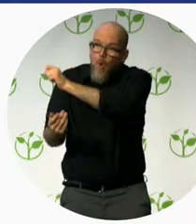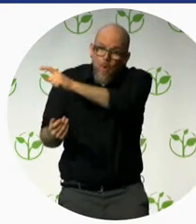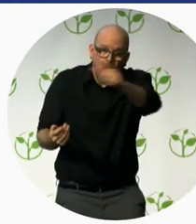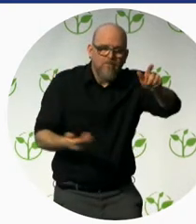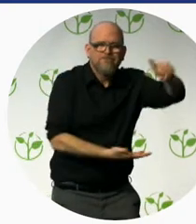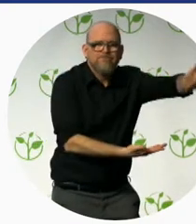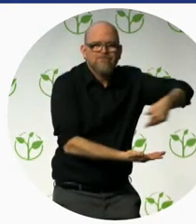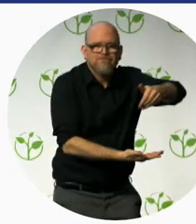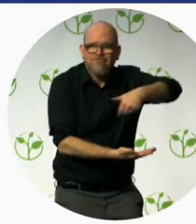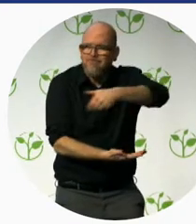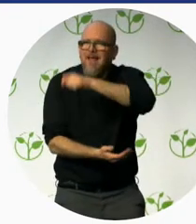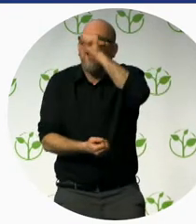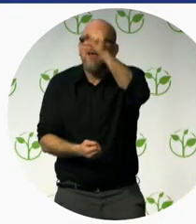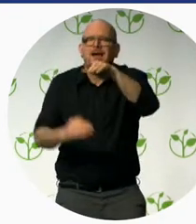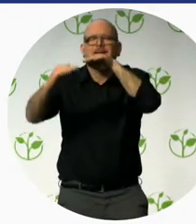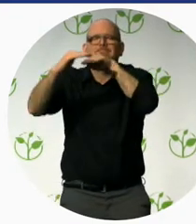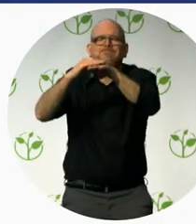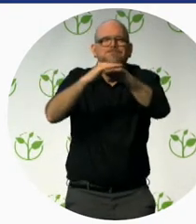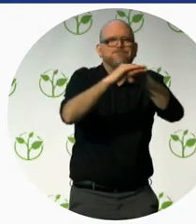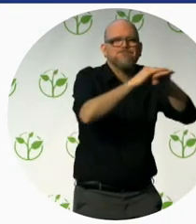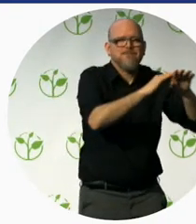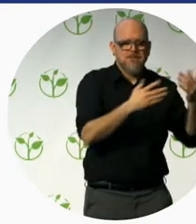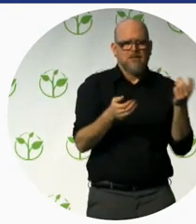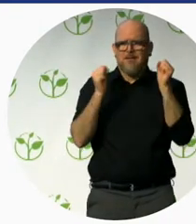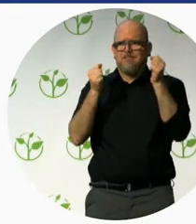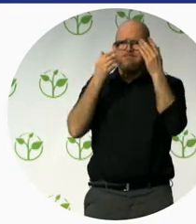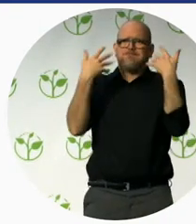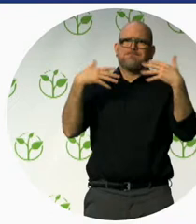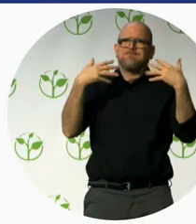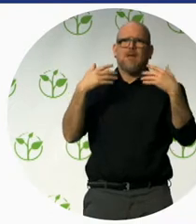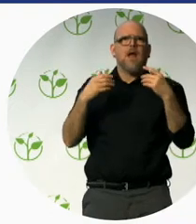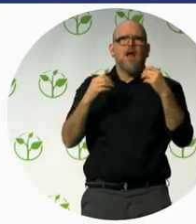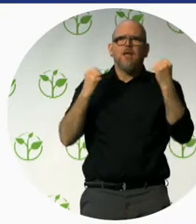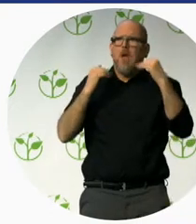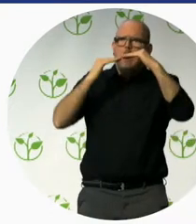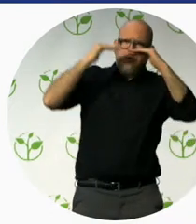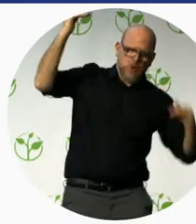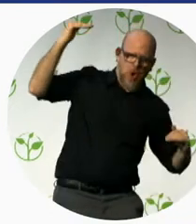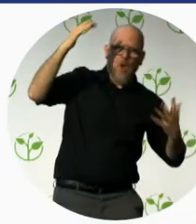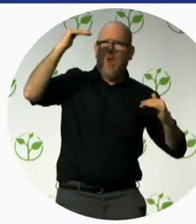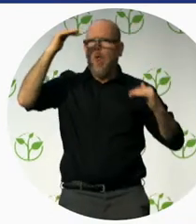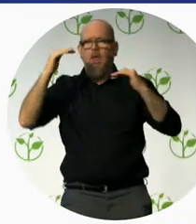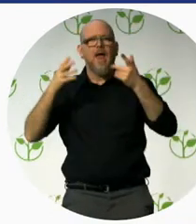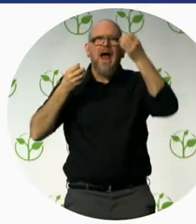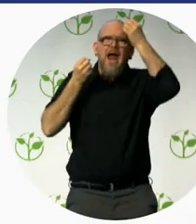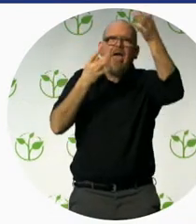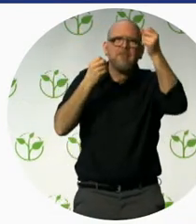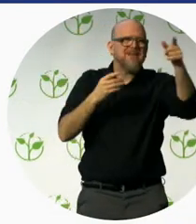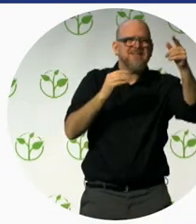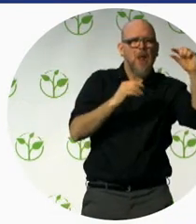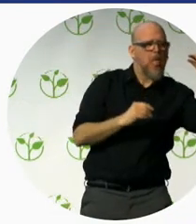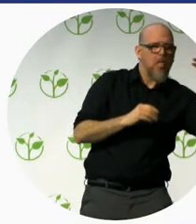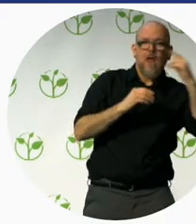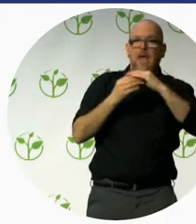There is a great lack of information on specific standards and accessibility. There are different points of view in different